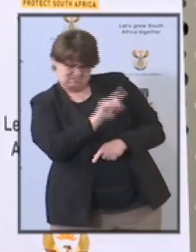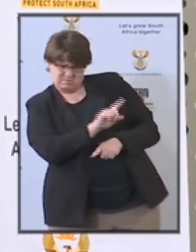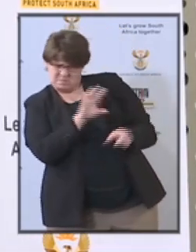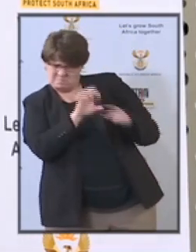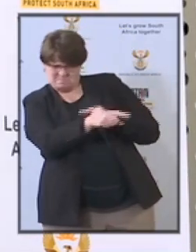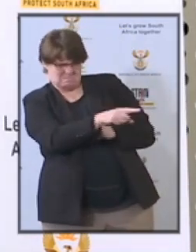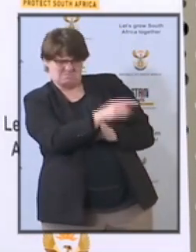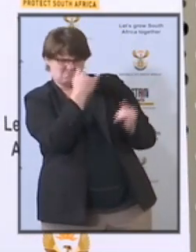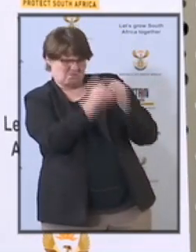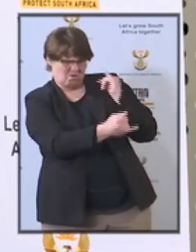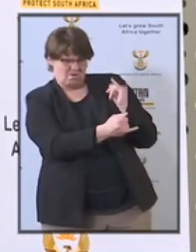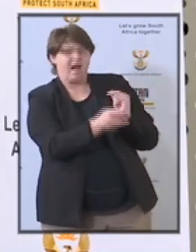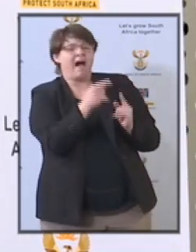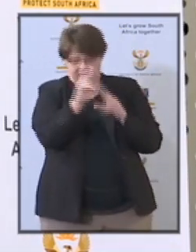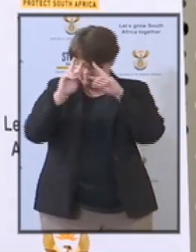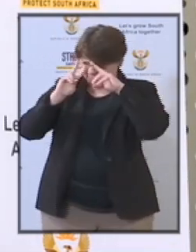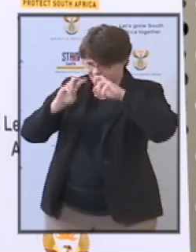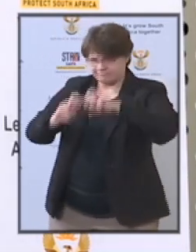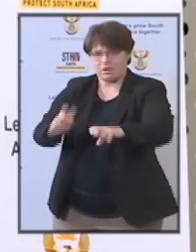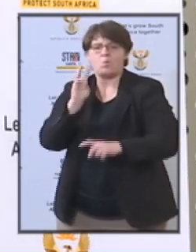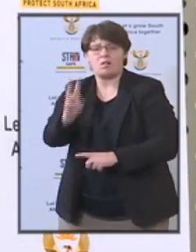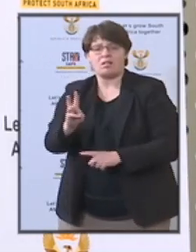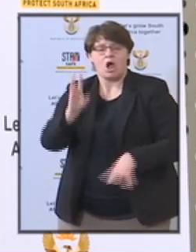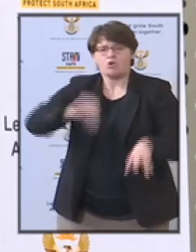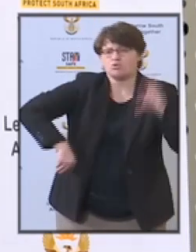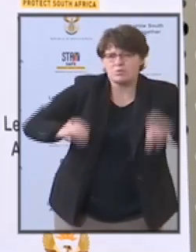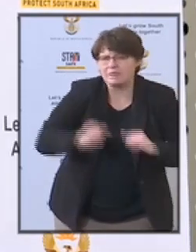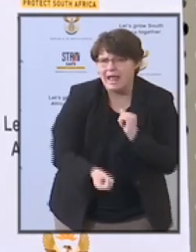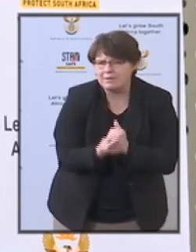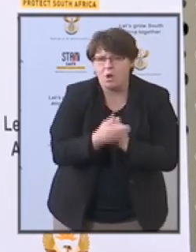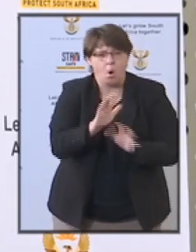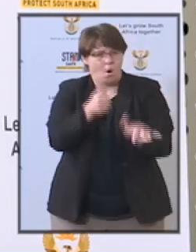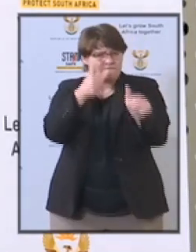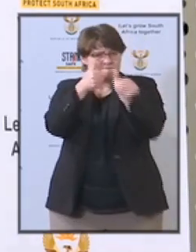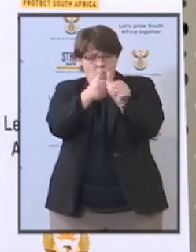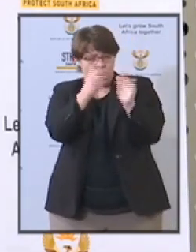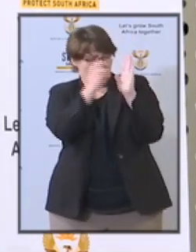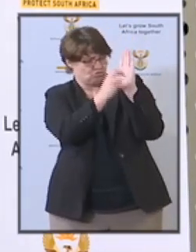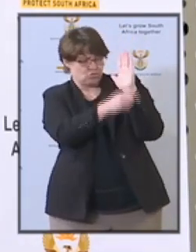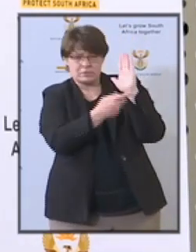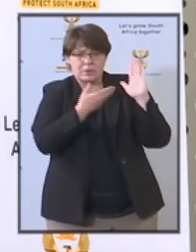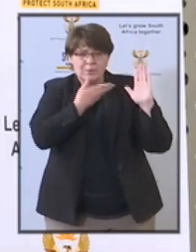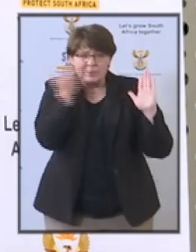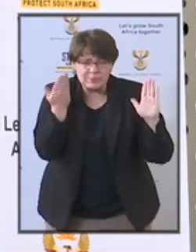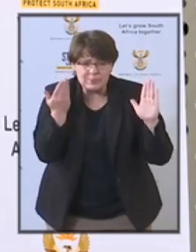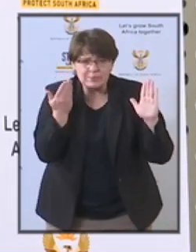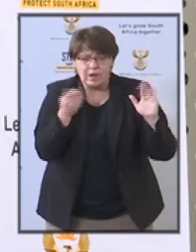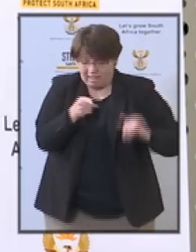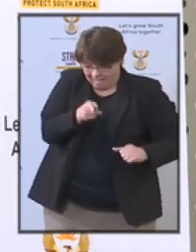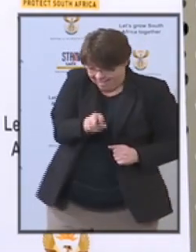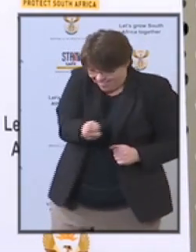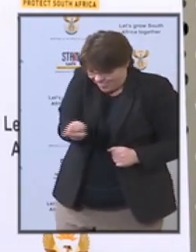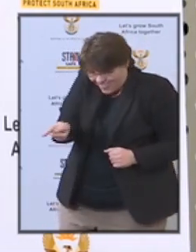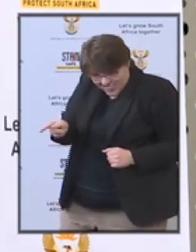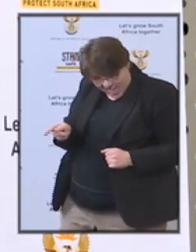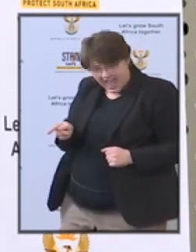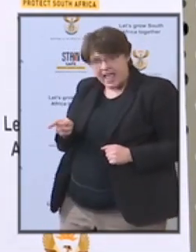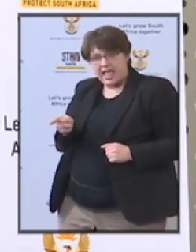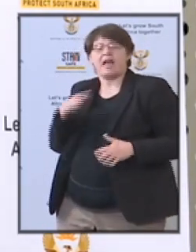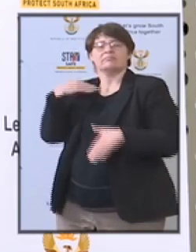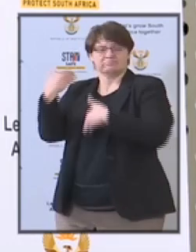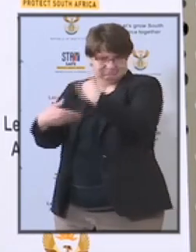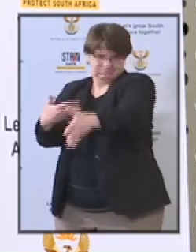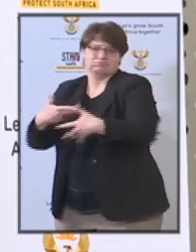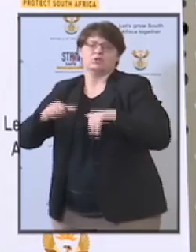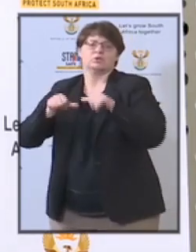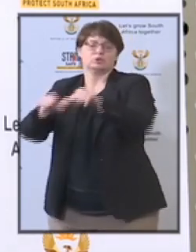any malpractice there was any corruption there was no compliance with whatever prescripts and then the law enforcement agencies can take it from